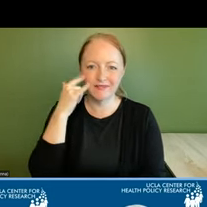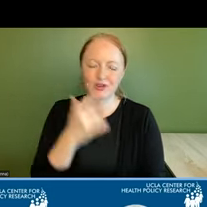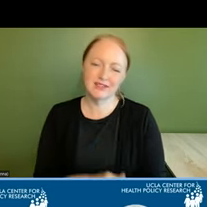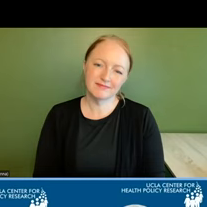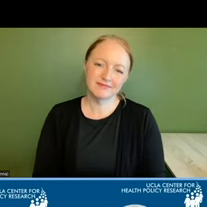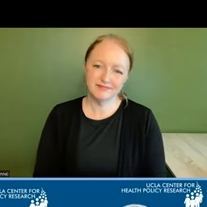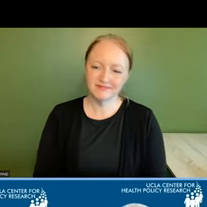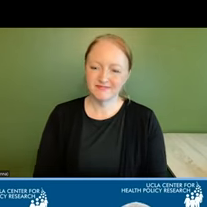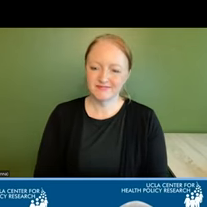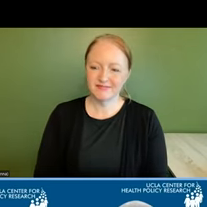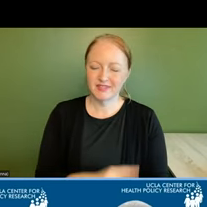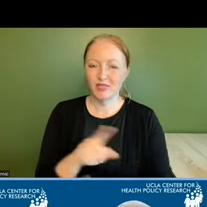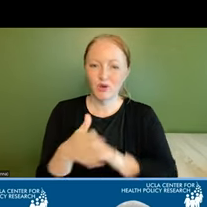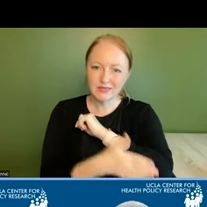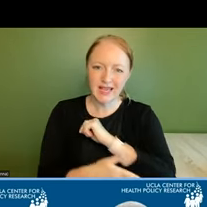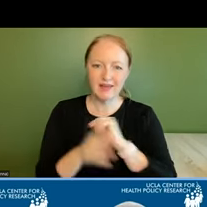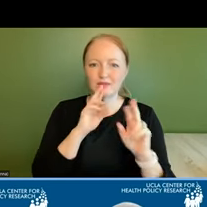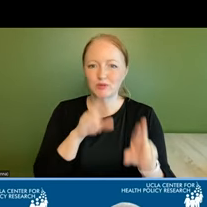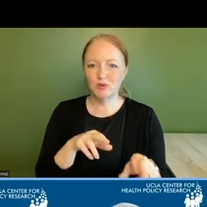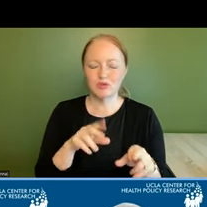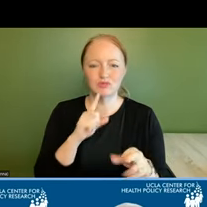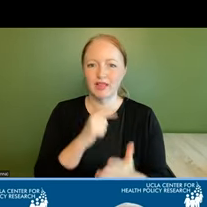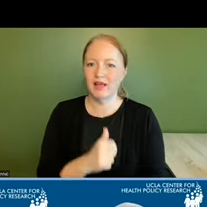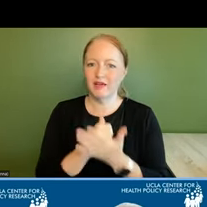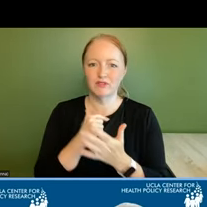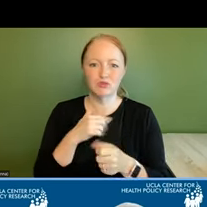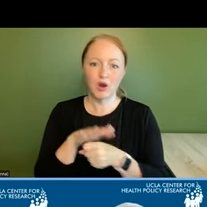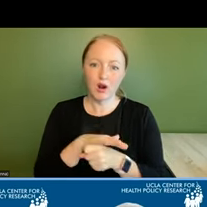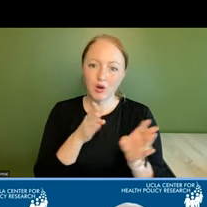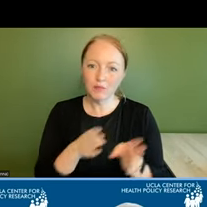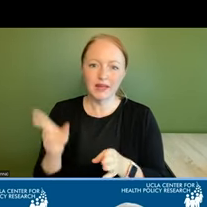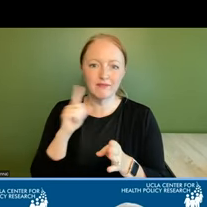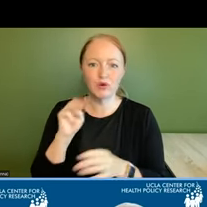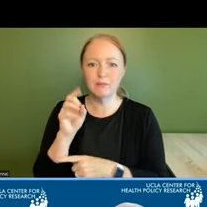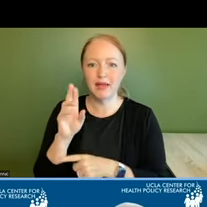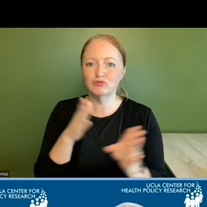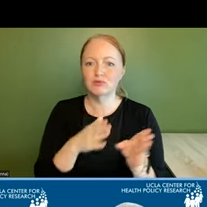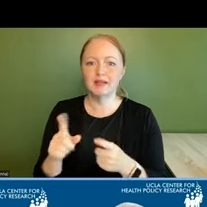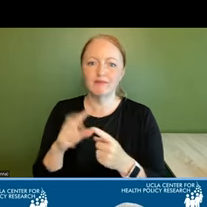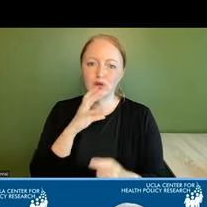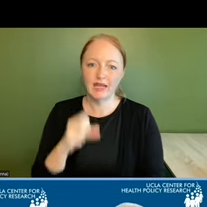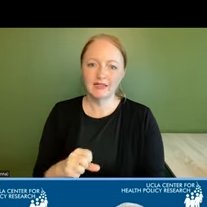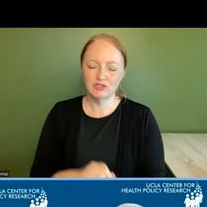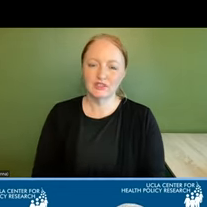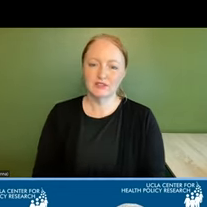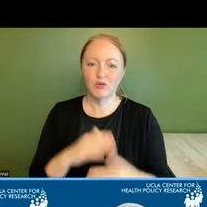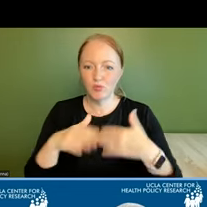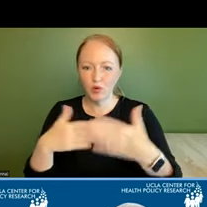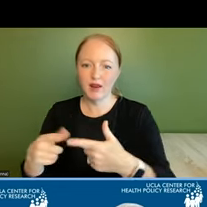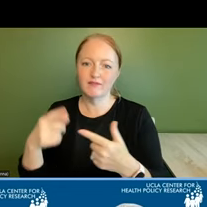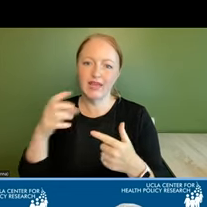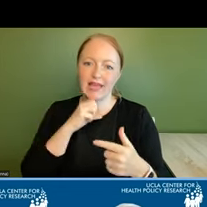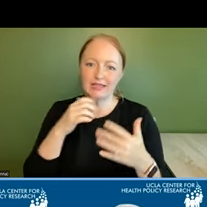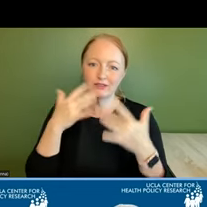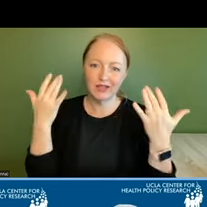find those county reports um so helpful to our local planning for the master plan for aging the rollout of our age-friendly